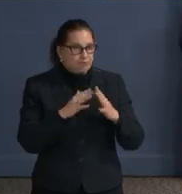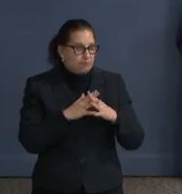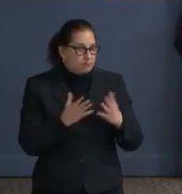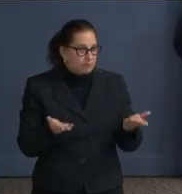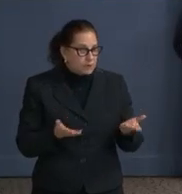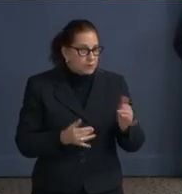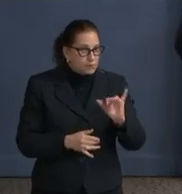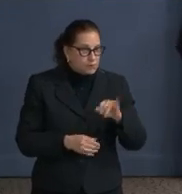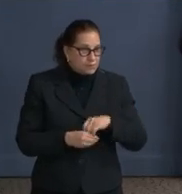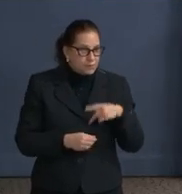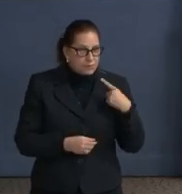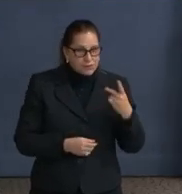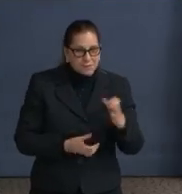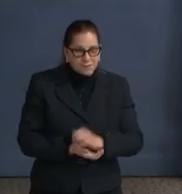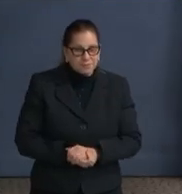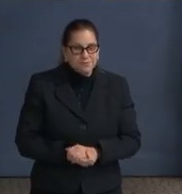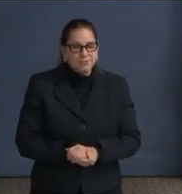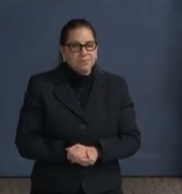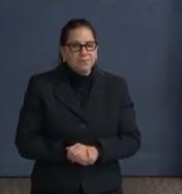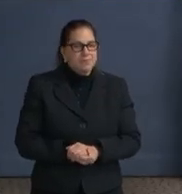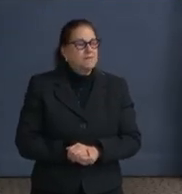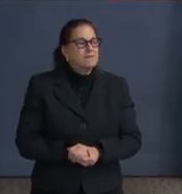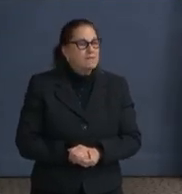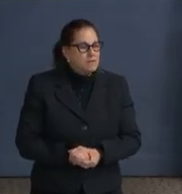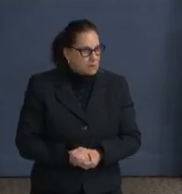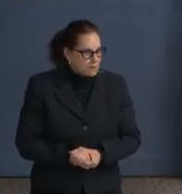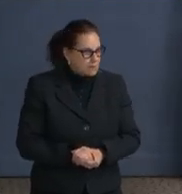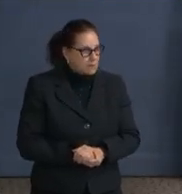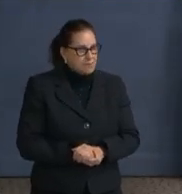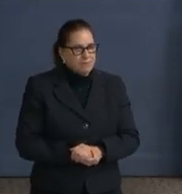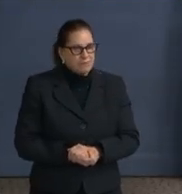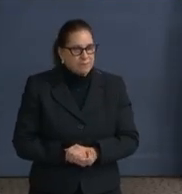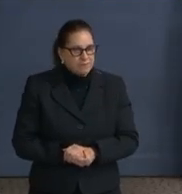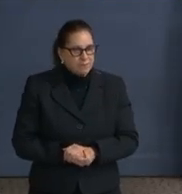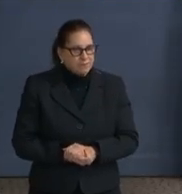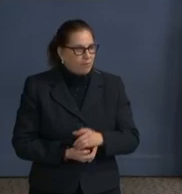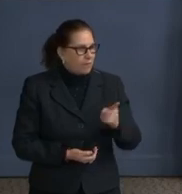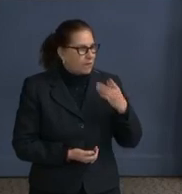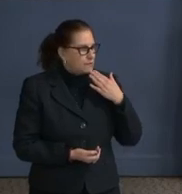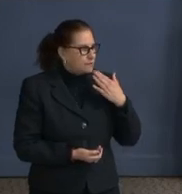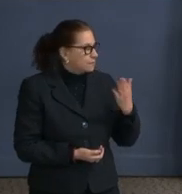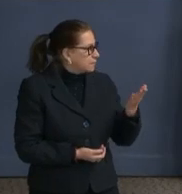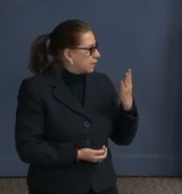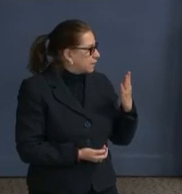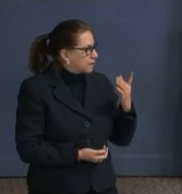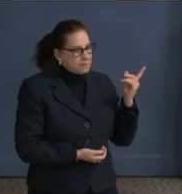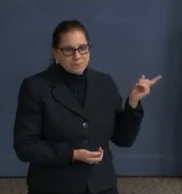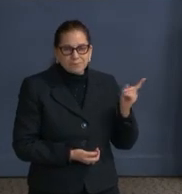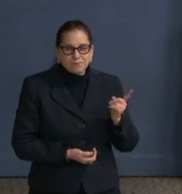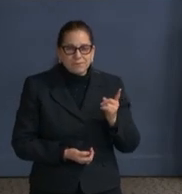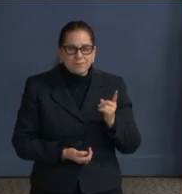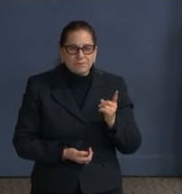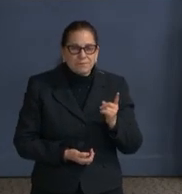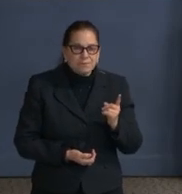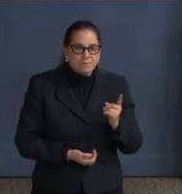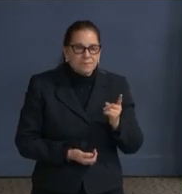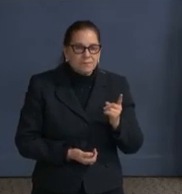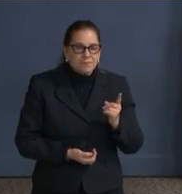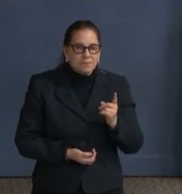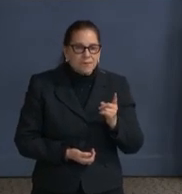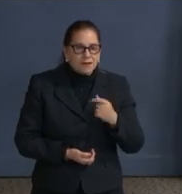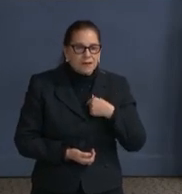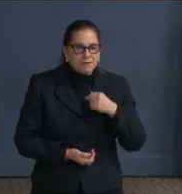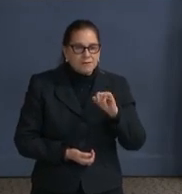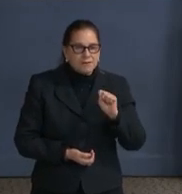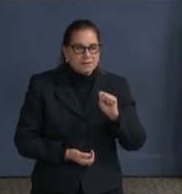Yes. Good morning, Mayor Bowser, Sierra Fox, reporter at Fox 5, D.C. There's an equity issue with the vaccine in Maryland